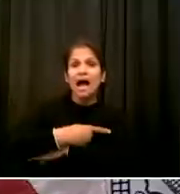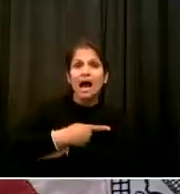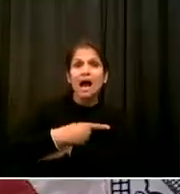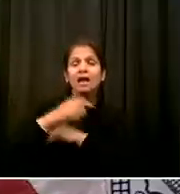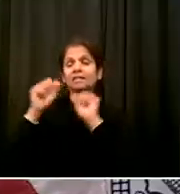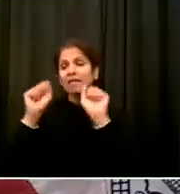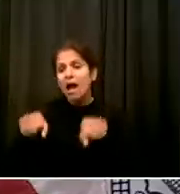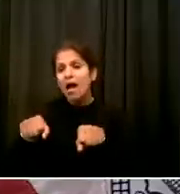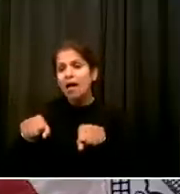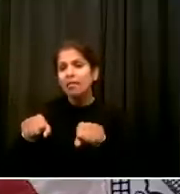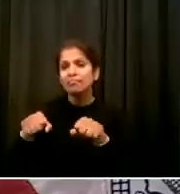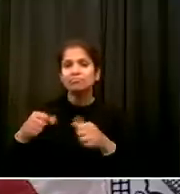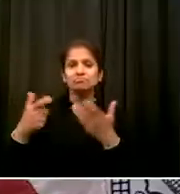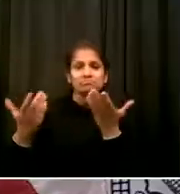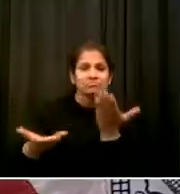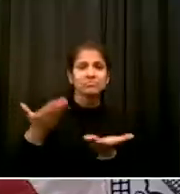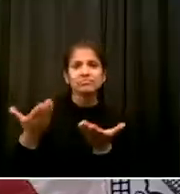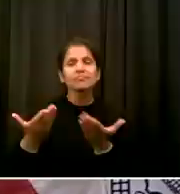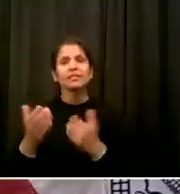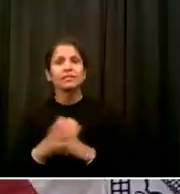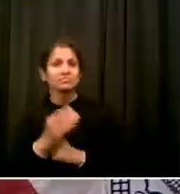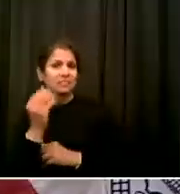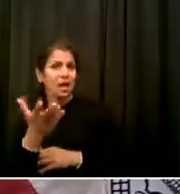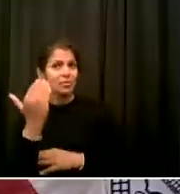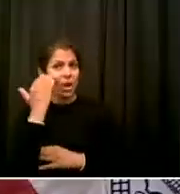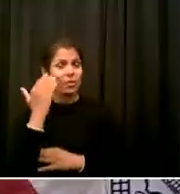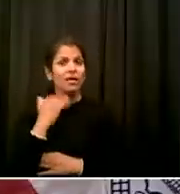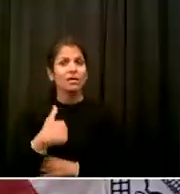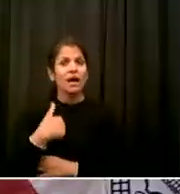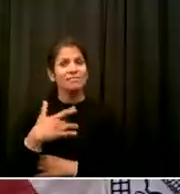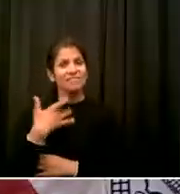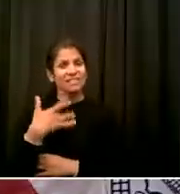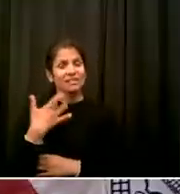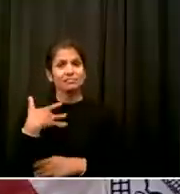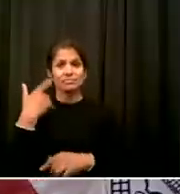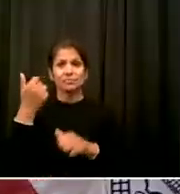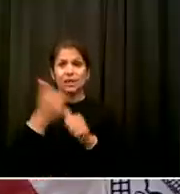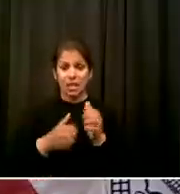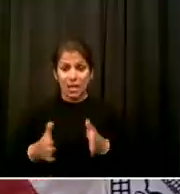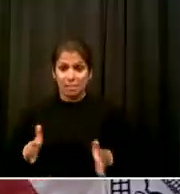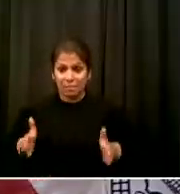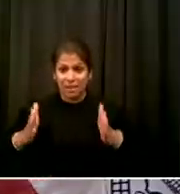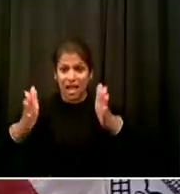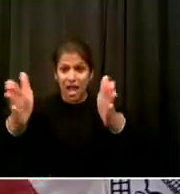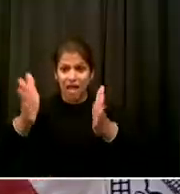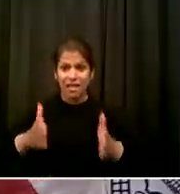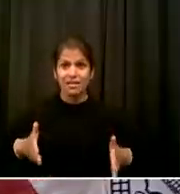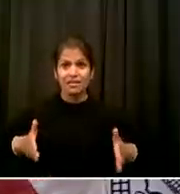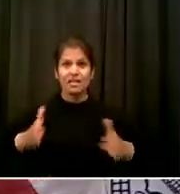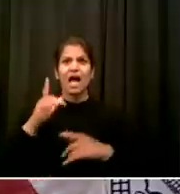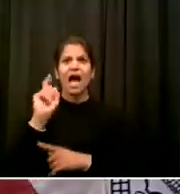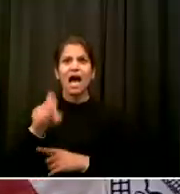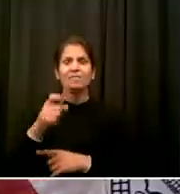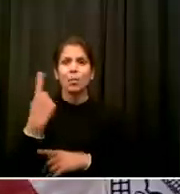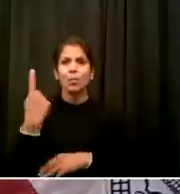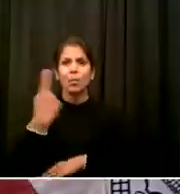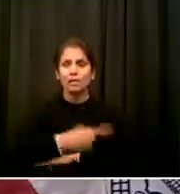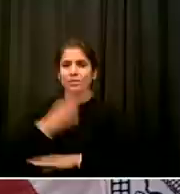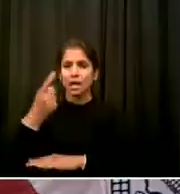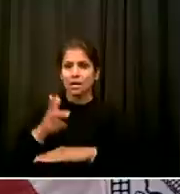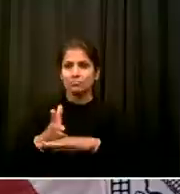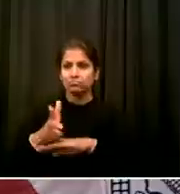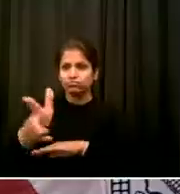more than once a week you have to move your car And that's something I have raised before And I want to say to Deputy Mayor Anglin and Commissioner